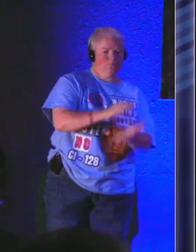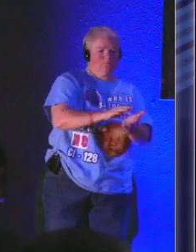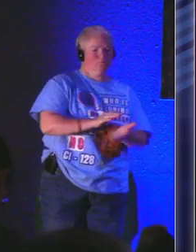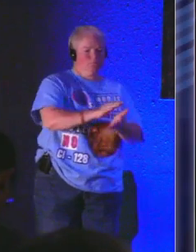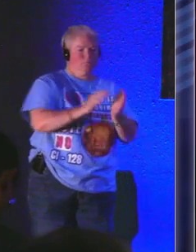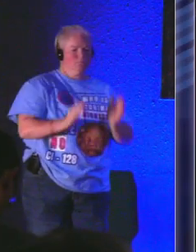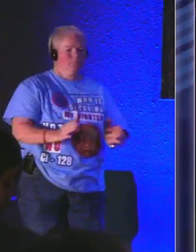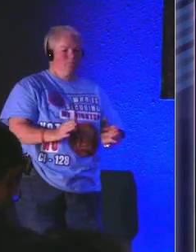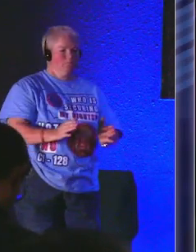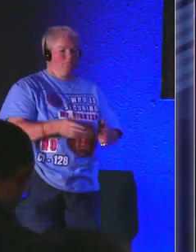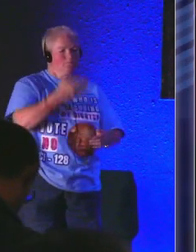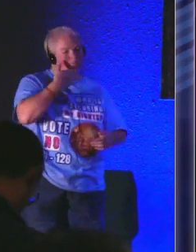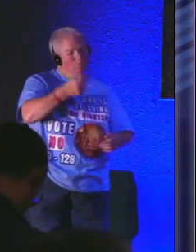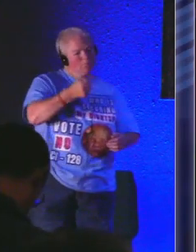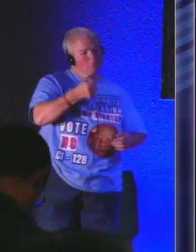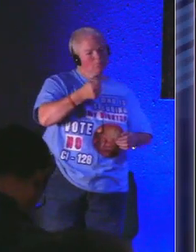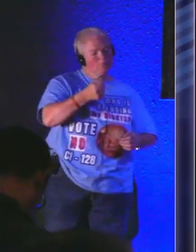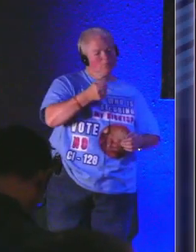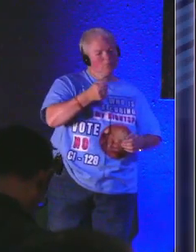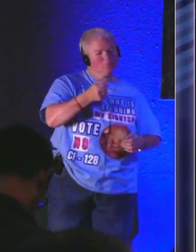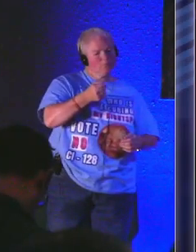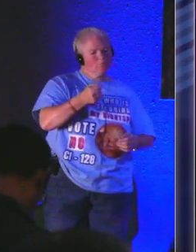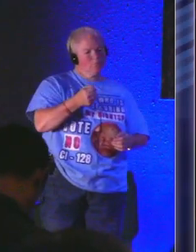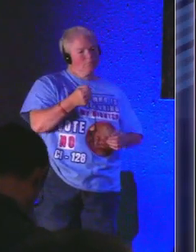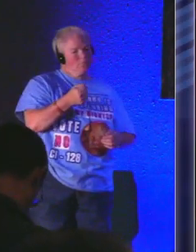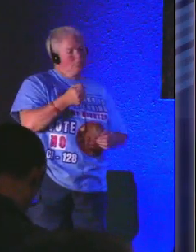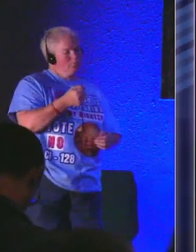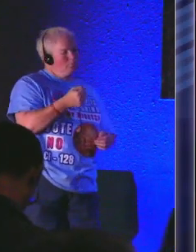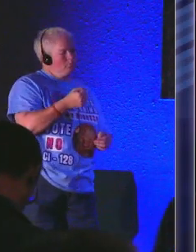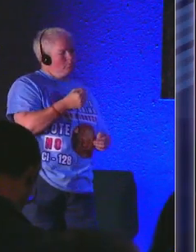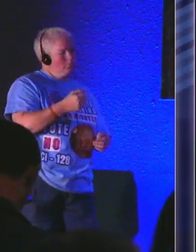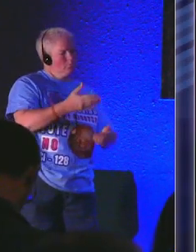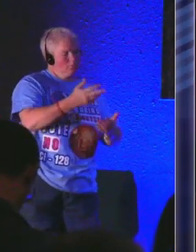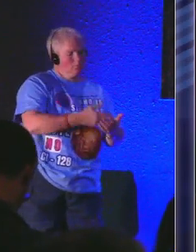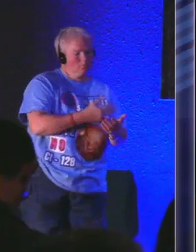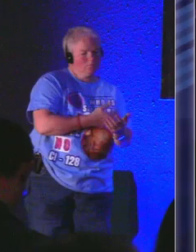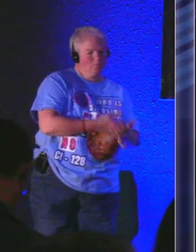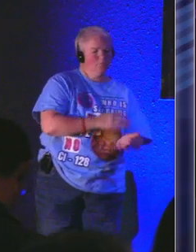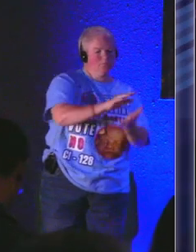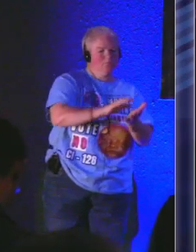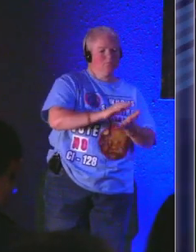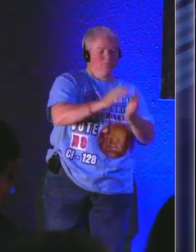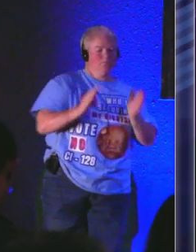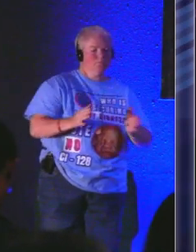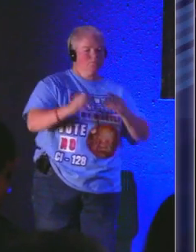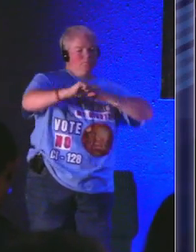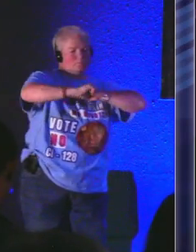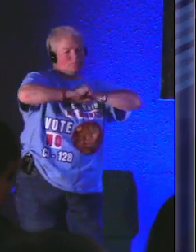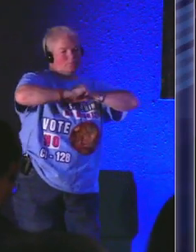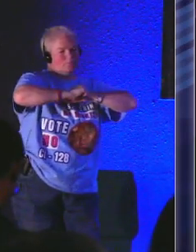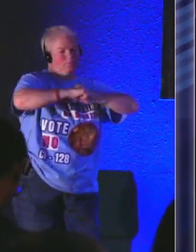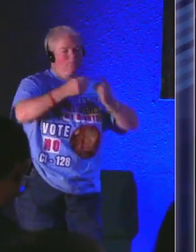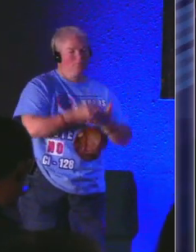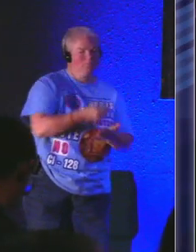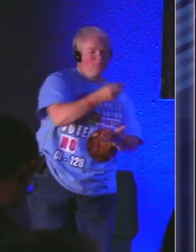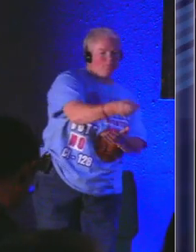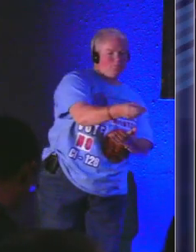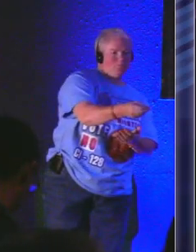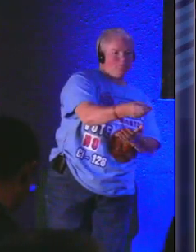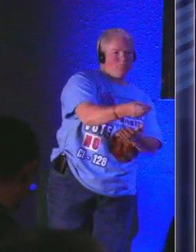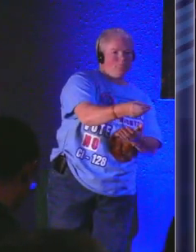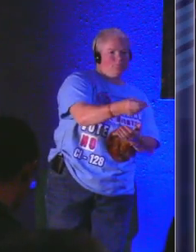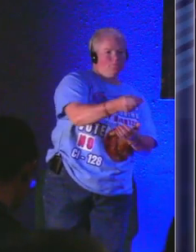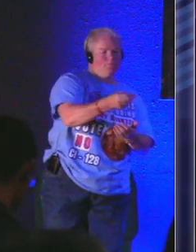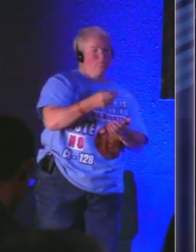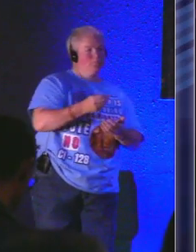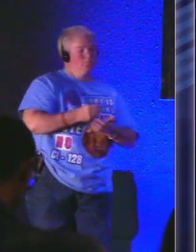that cares for his sheep you are also the shepherd who protects us and provides for us